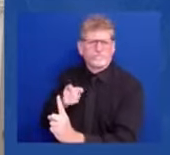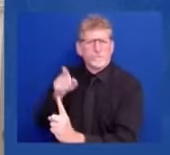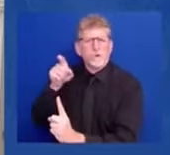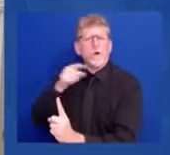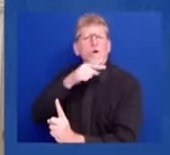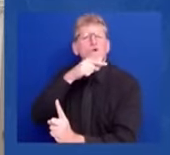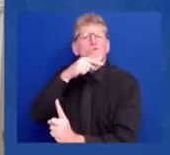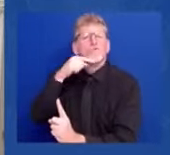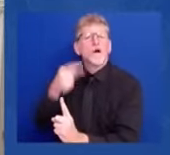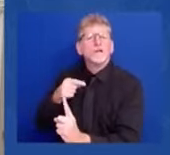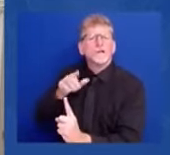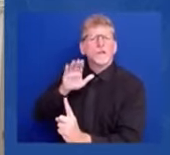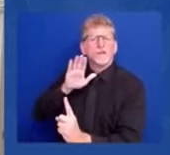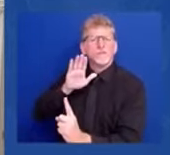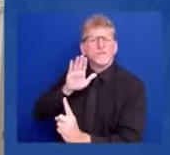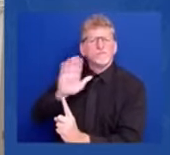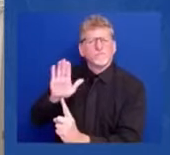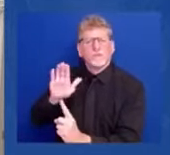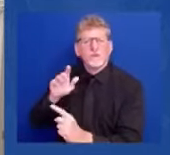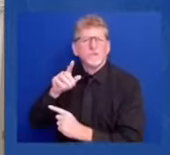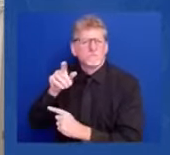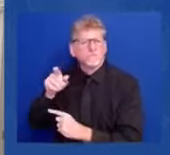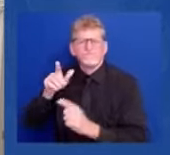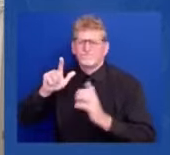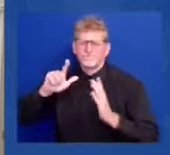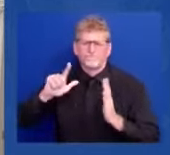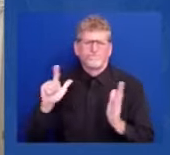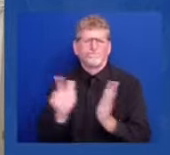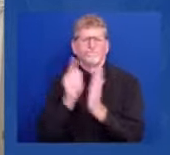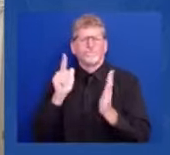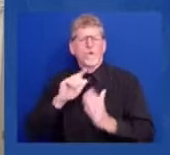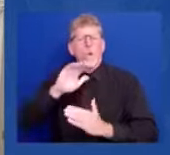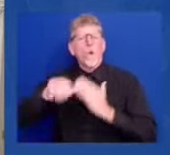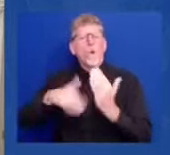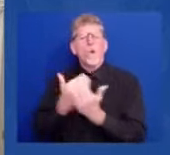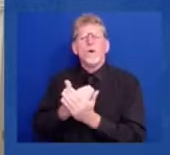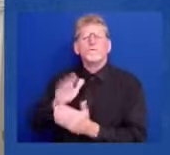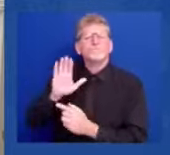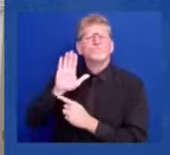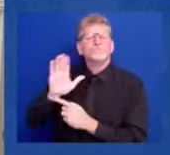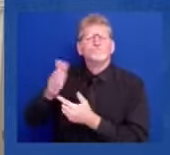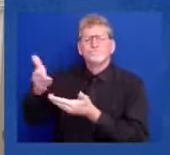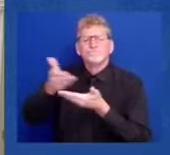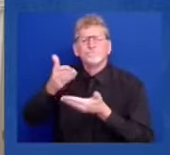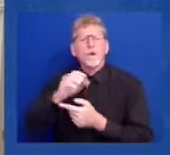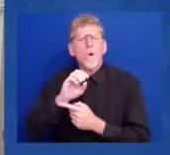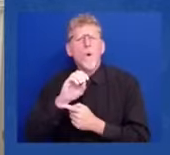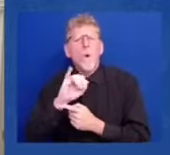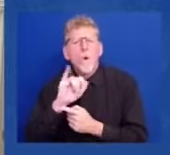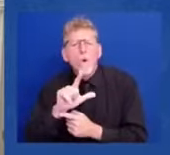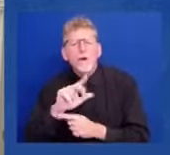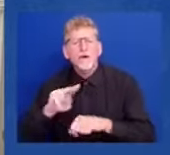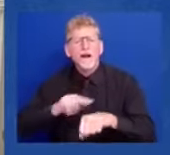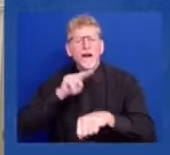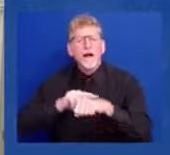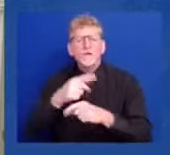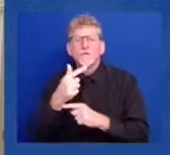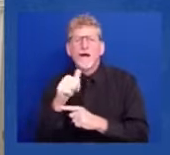will no longer be acceptable at U.S. ports, and the American people will deal another powerful blow to Putin's war machine.